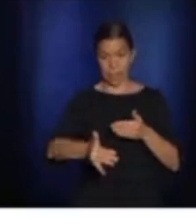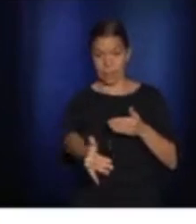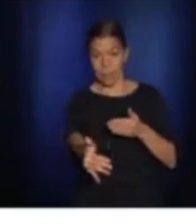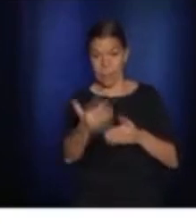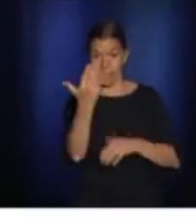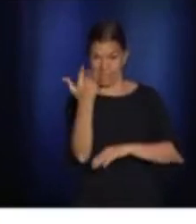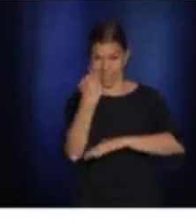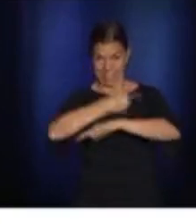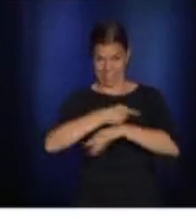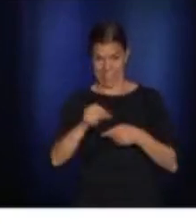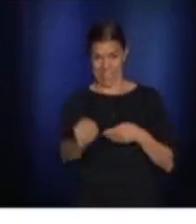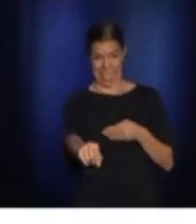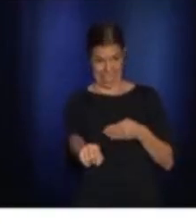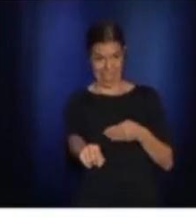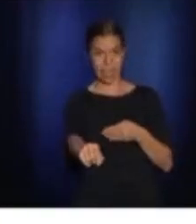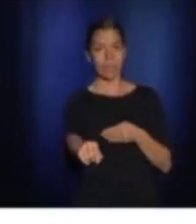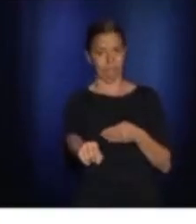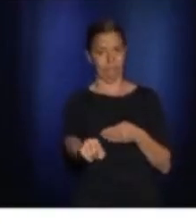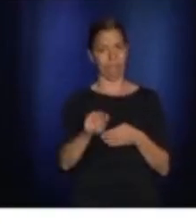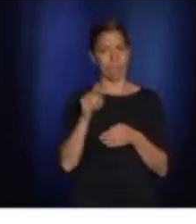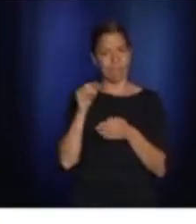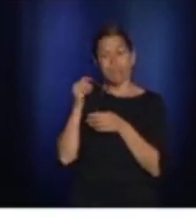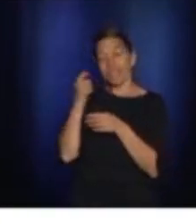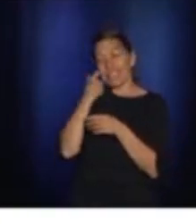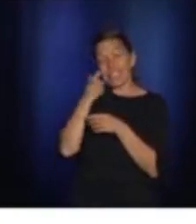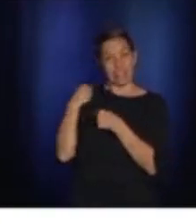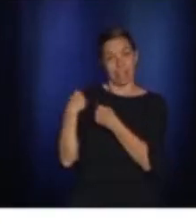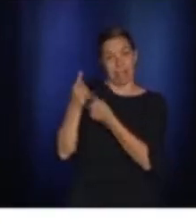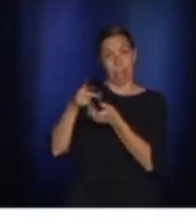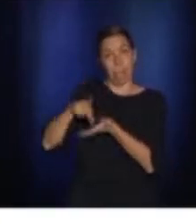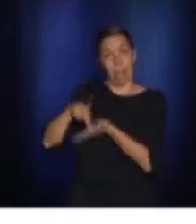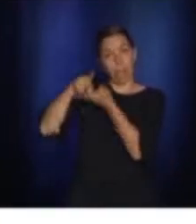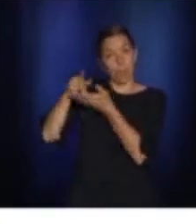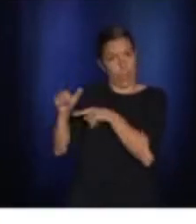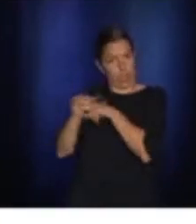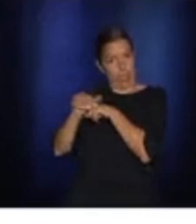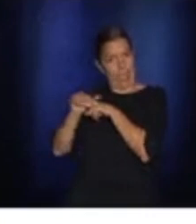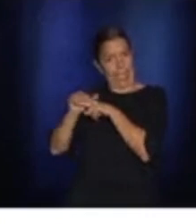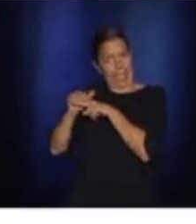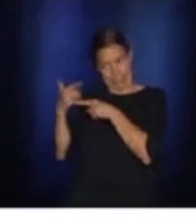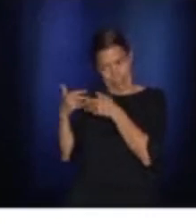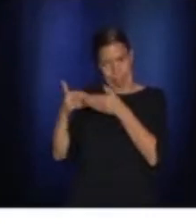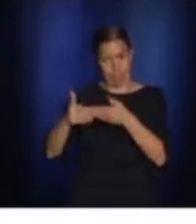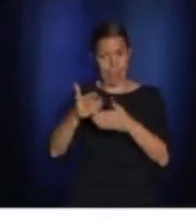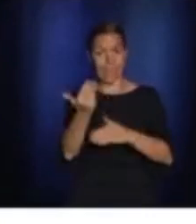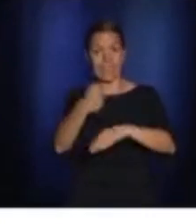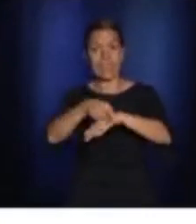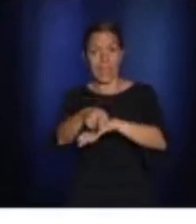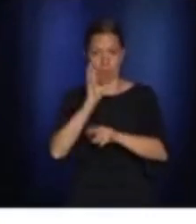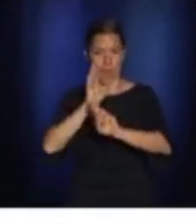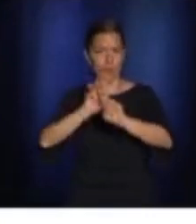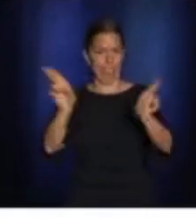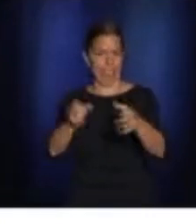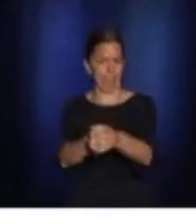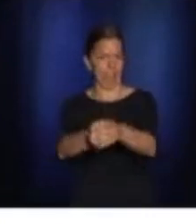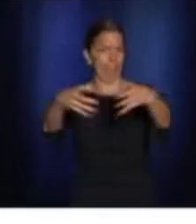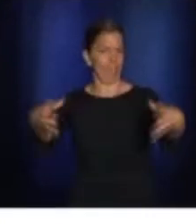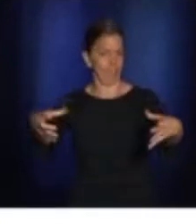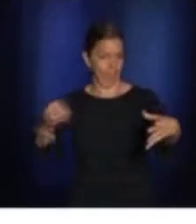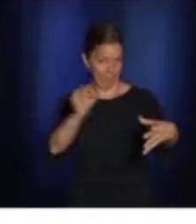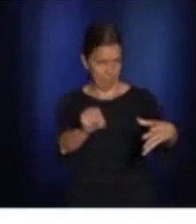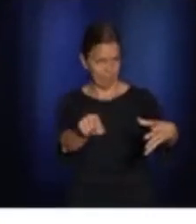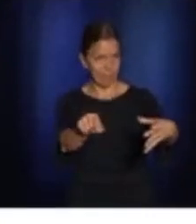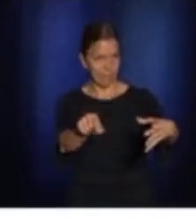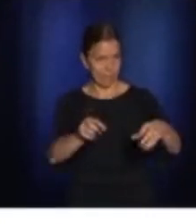CHSLD. But the virus is still lurking all over Quebec. We absolutely